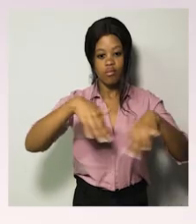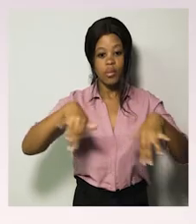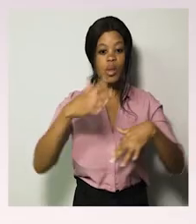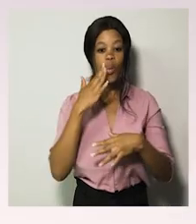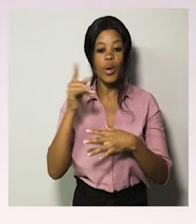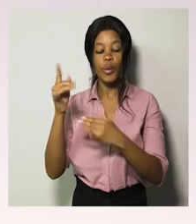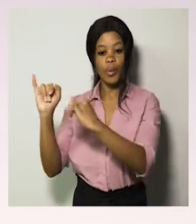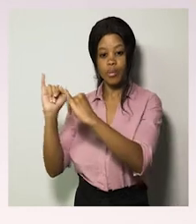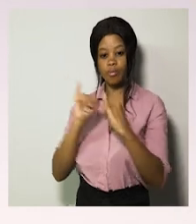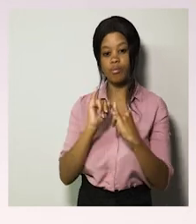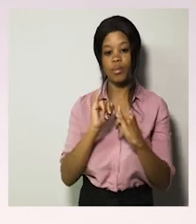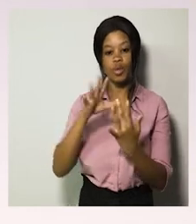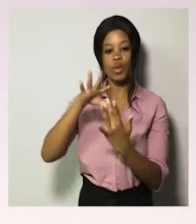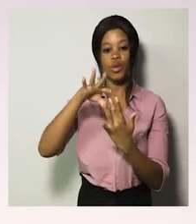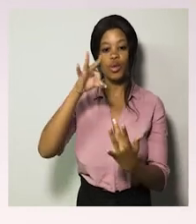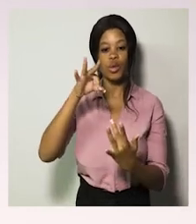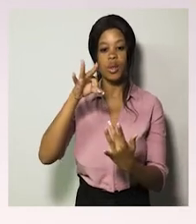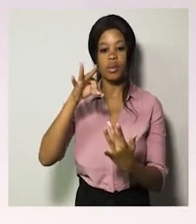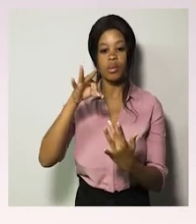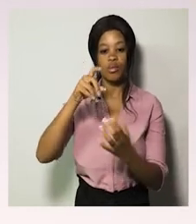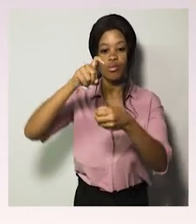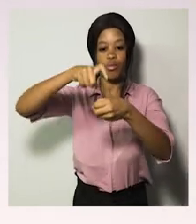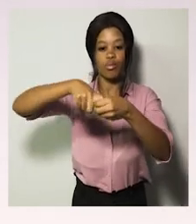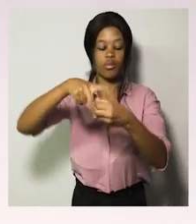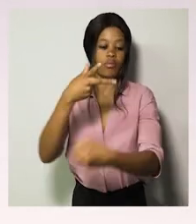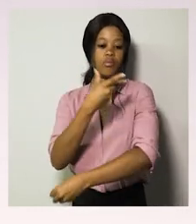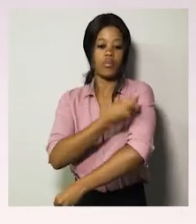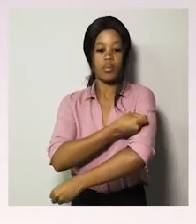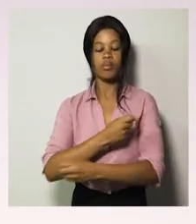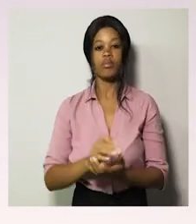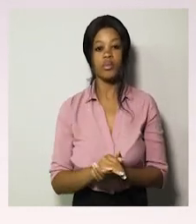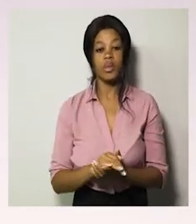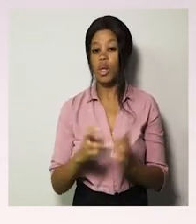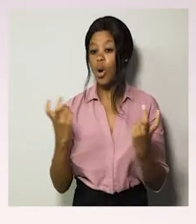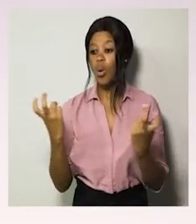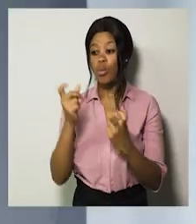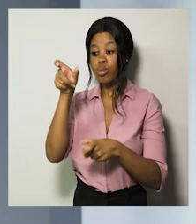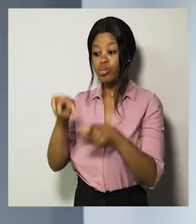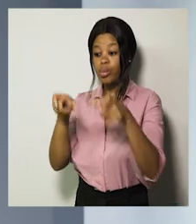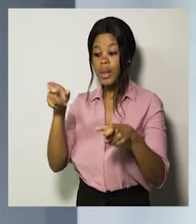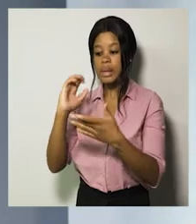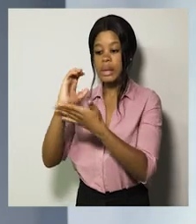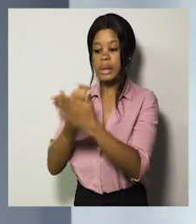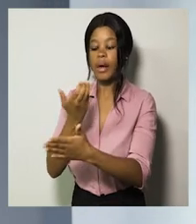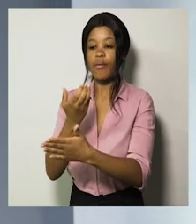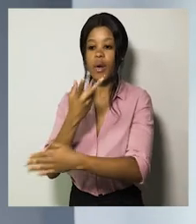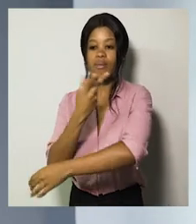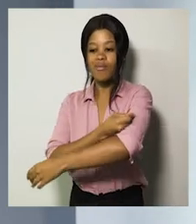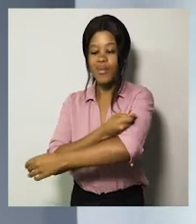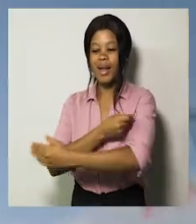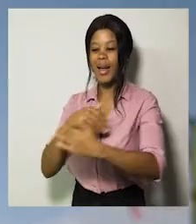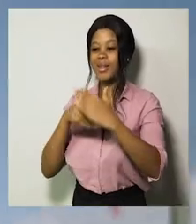nobody is safe from covet 19 until everybody is safe from covet 19. v for vaccination